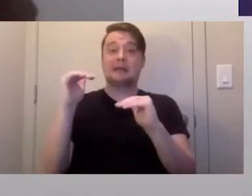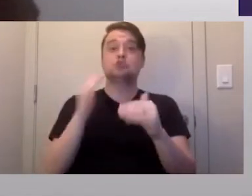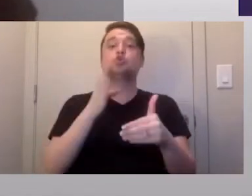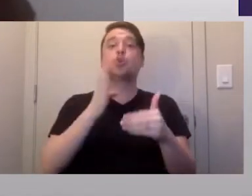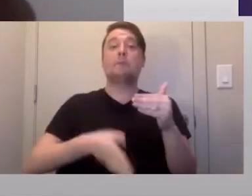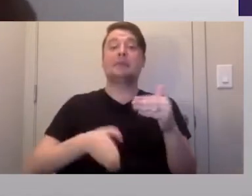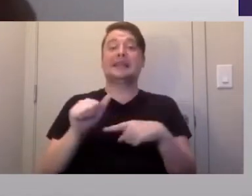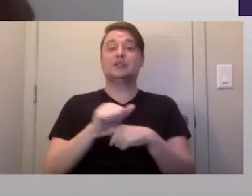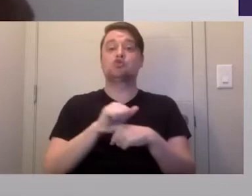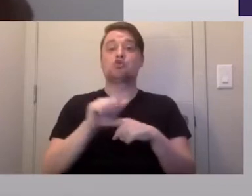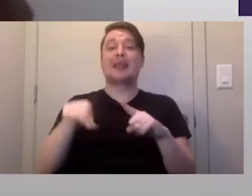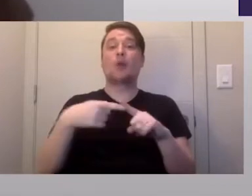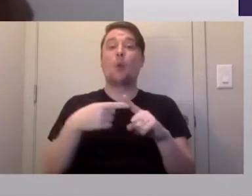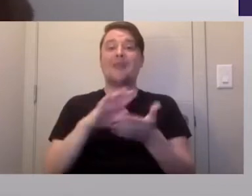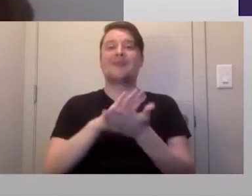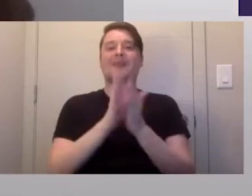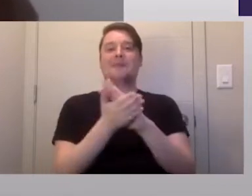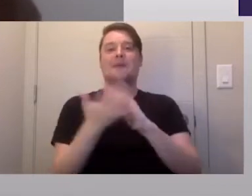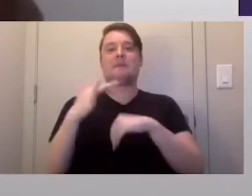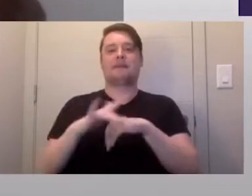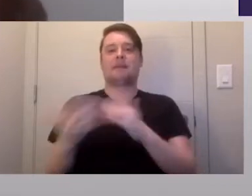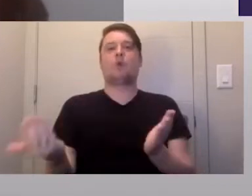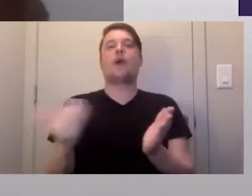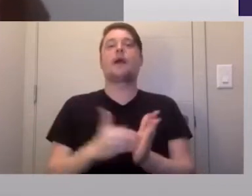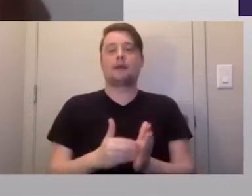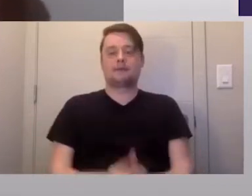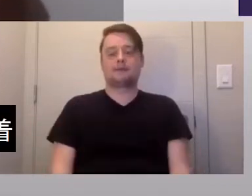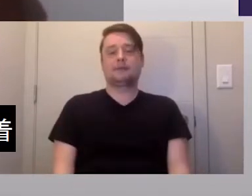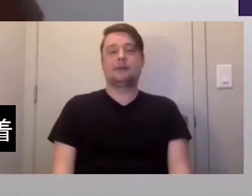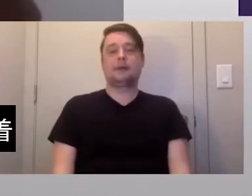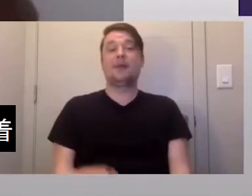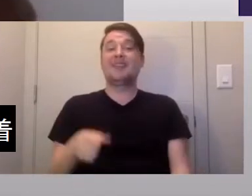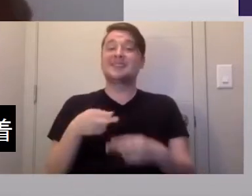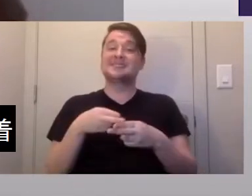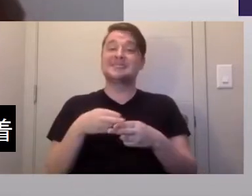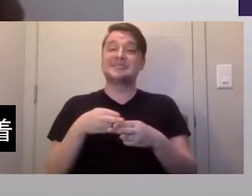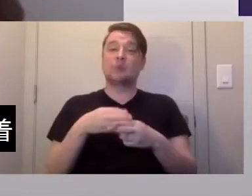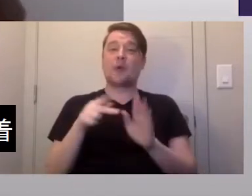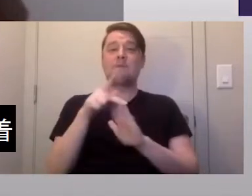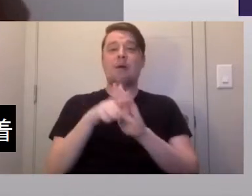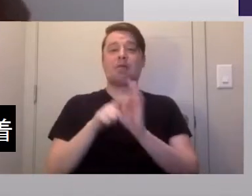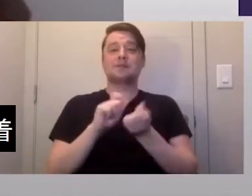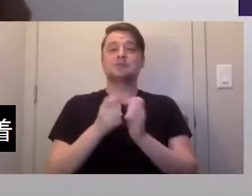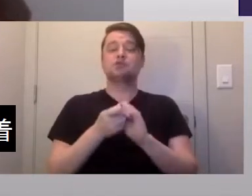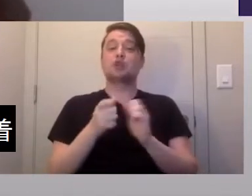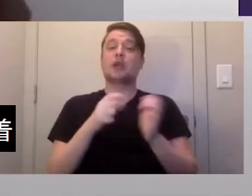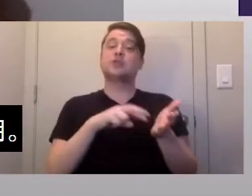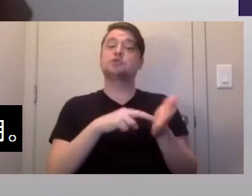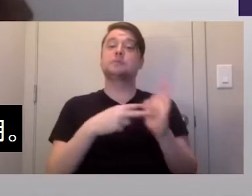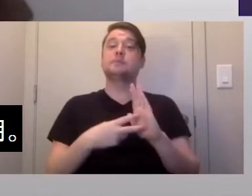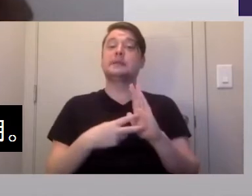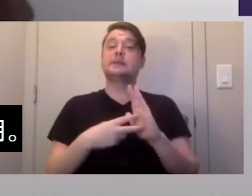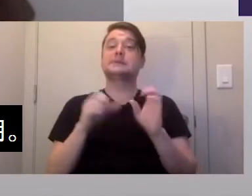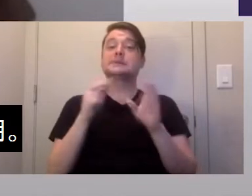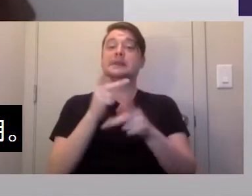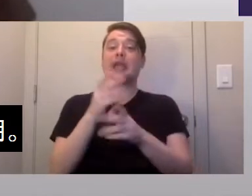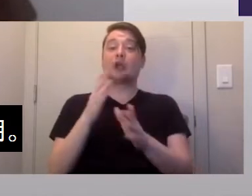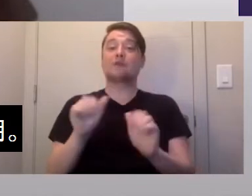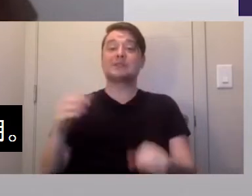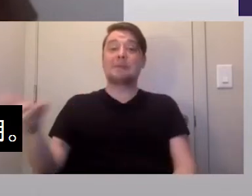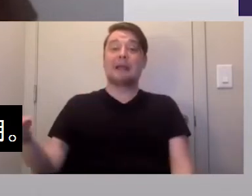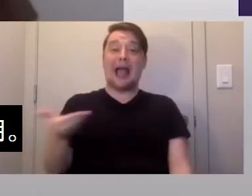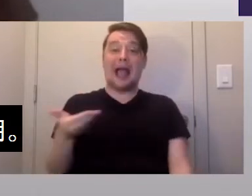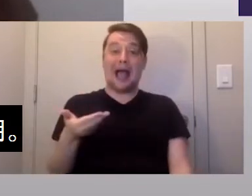once they are available again. This temporary policy change also means that caregivers can be hired